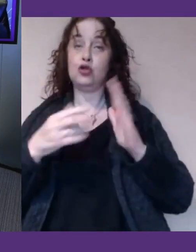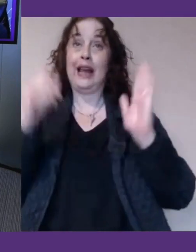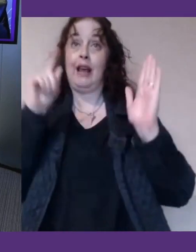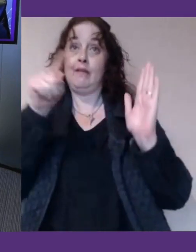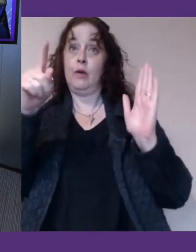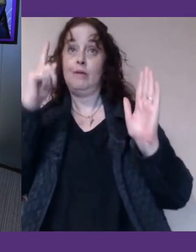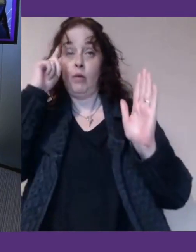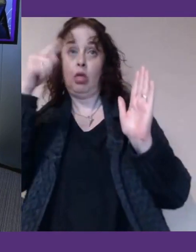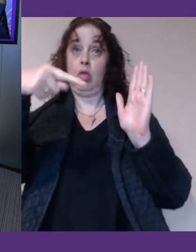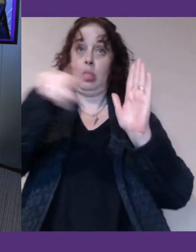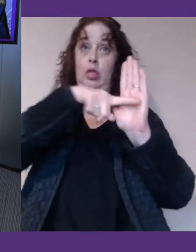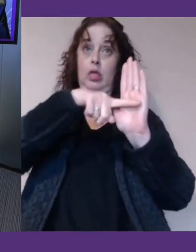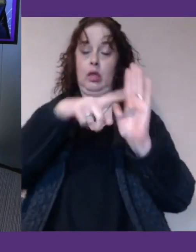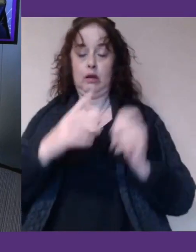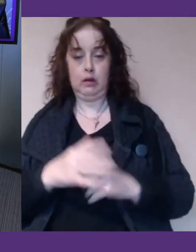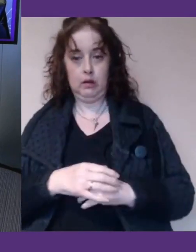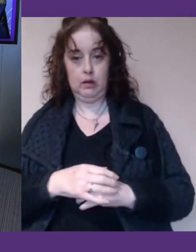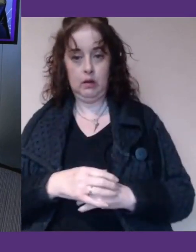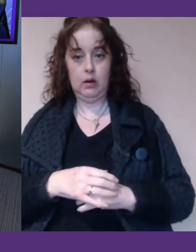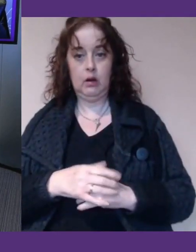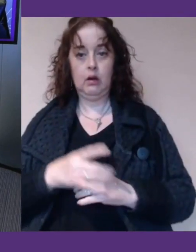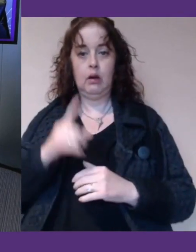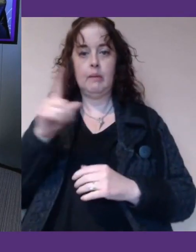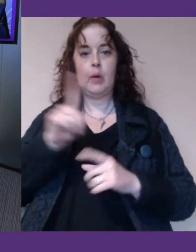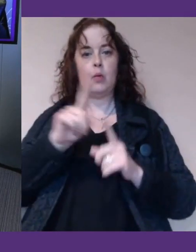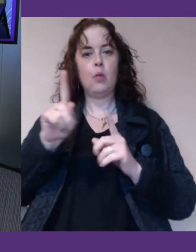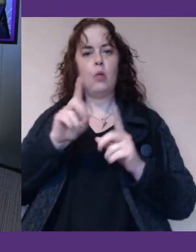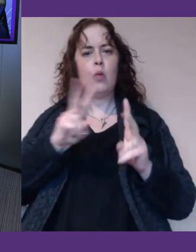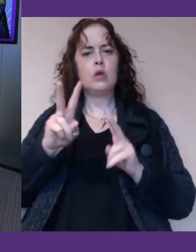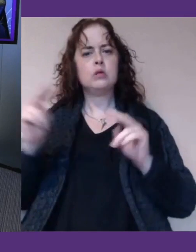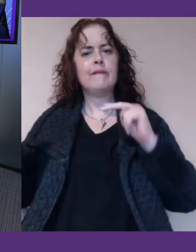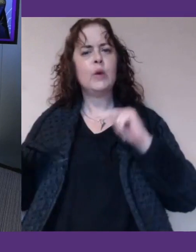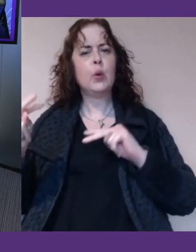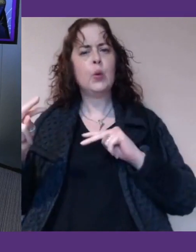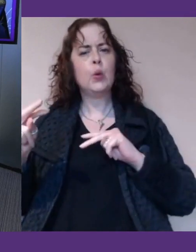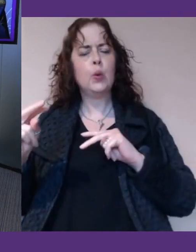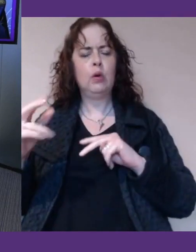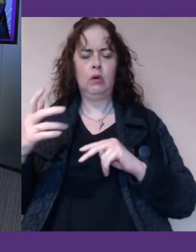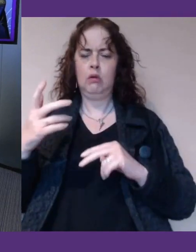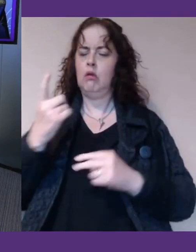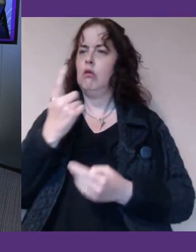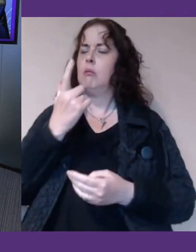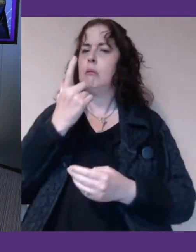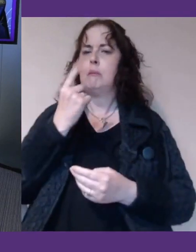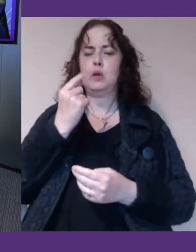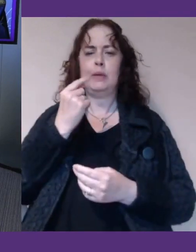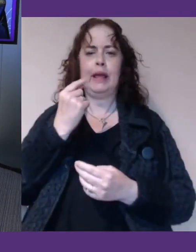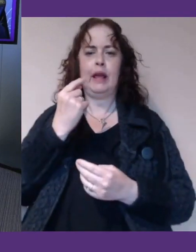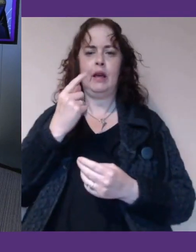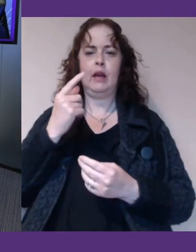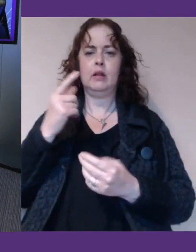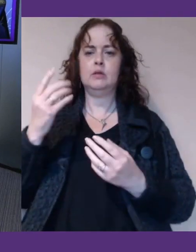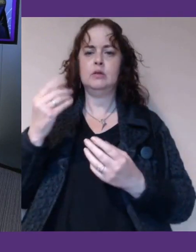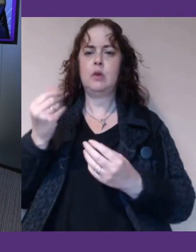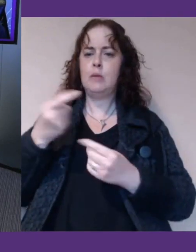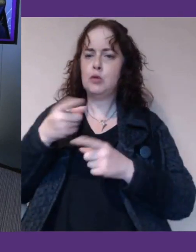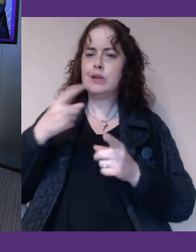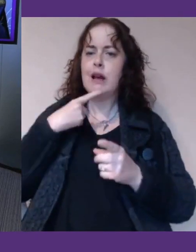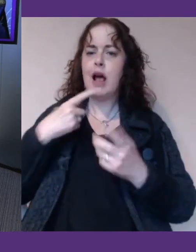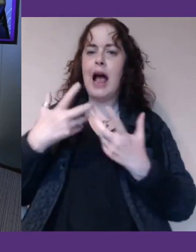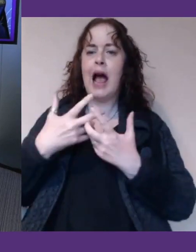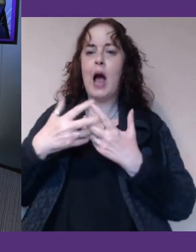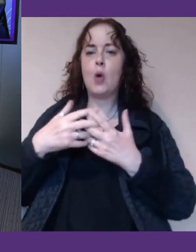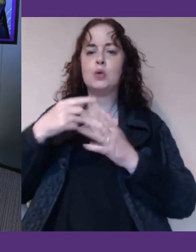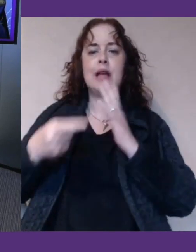what in particular is the angle? Could it be to the points that have been made about how disabled people engage in policy,